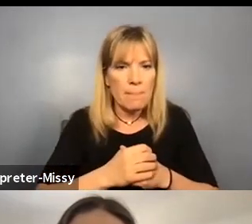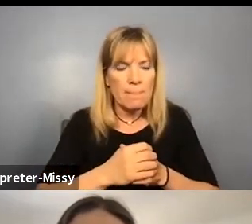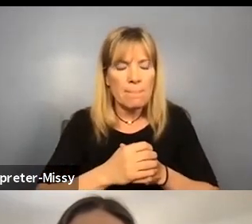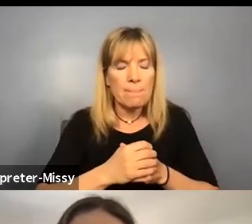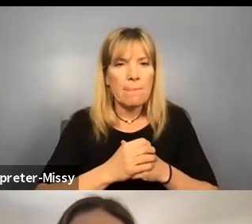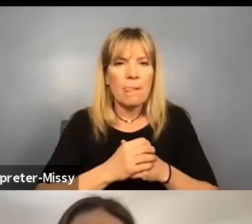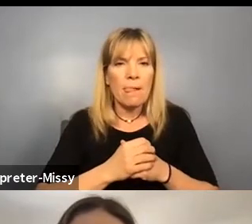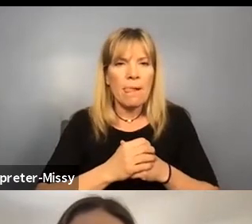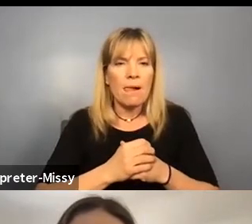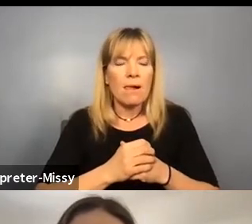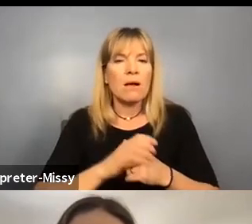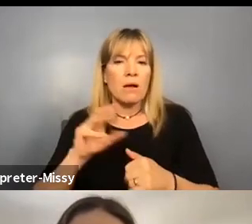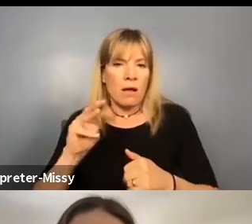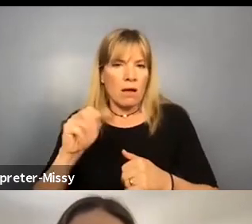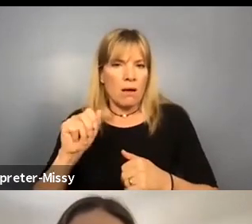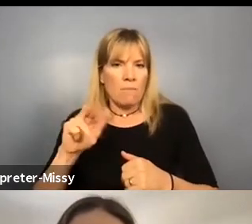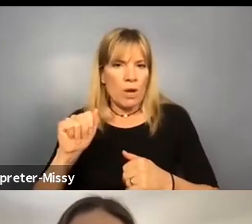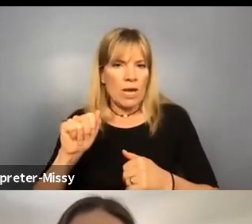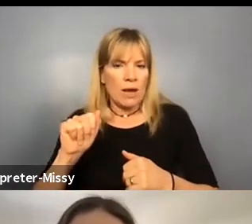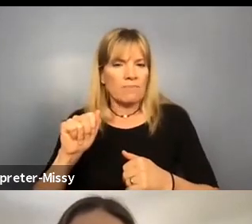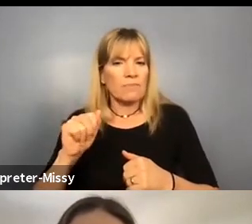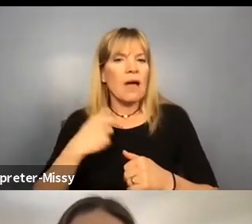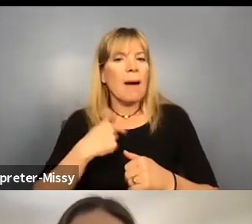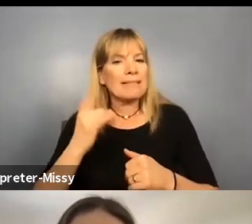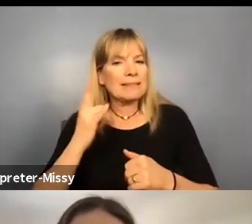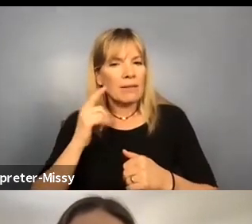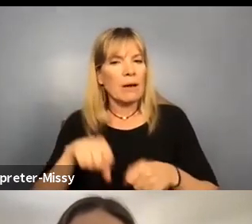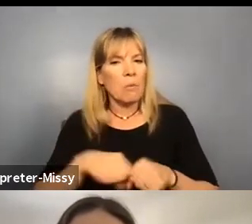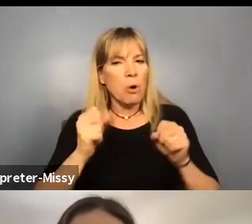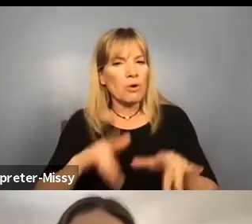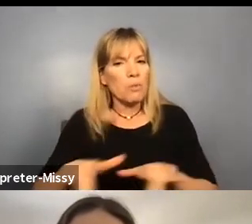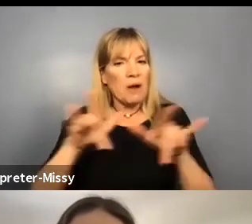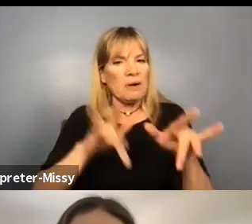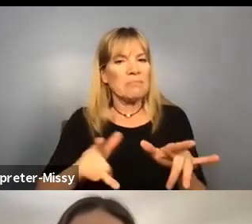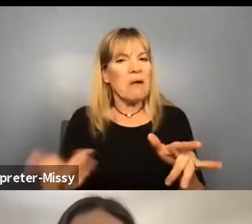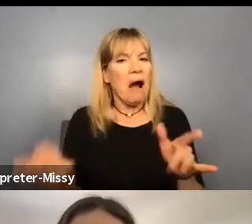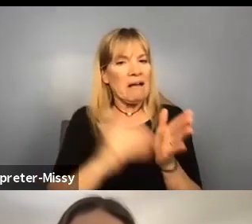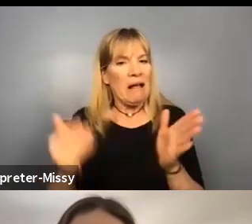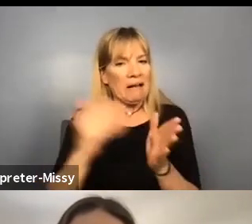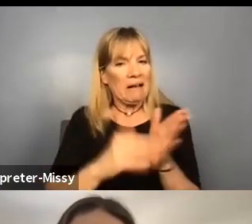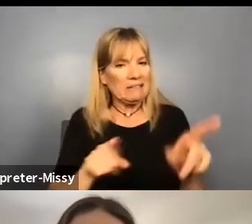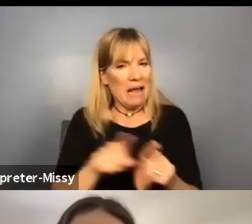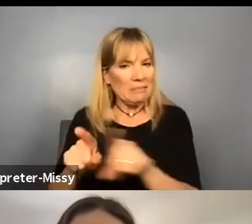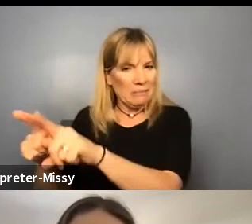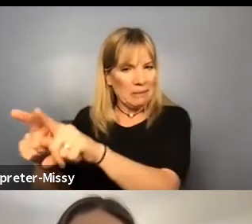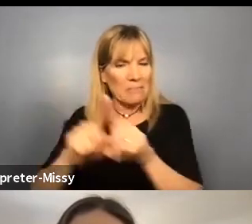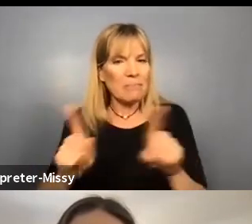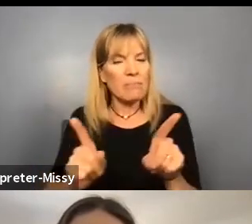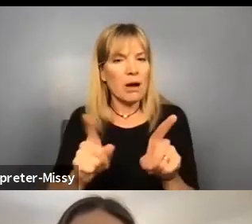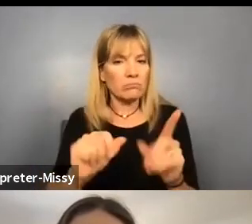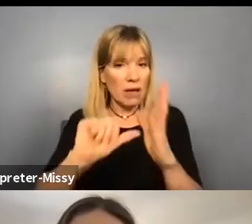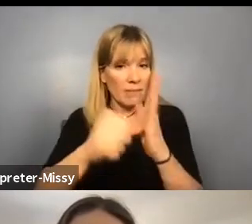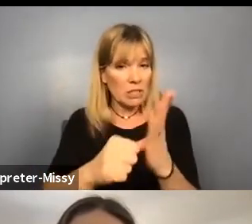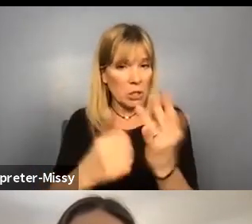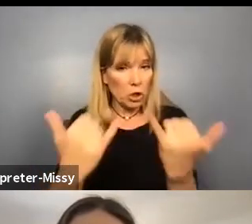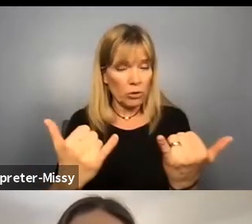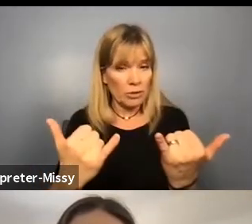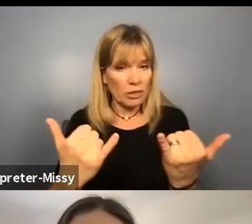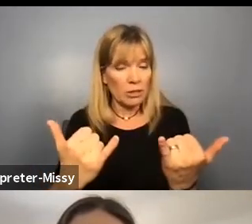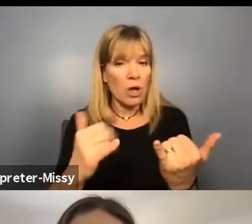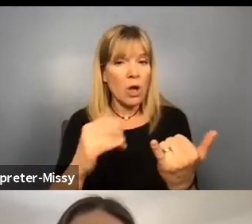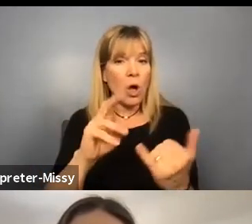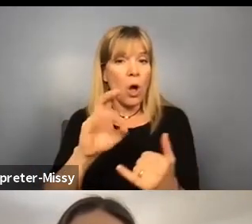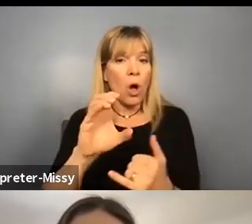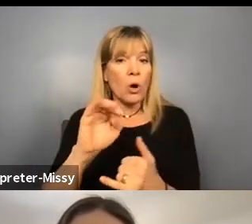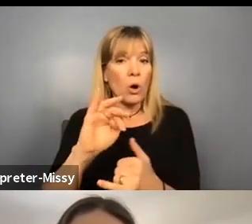And this is Maria. I'm going to sound like a broken record, but I want to emphasize that the current COVID rescue package